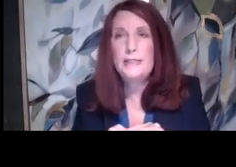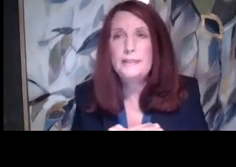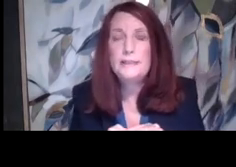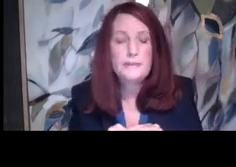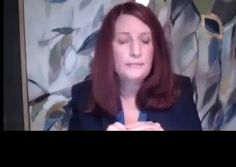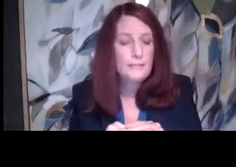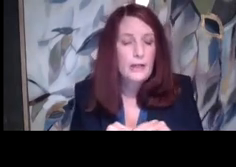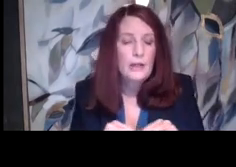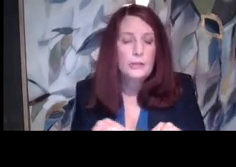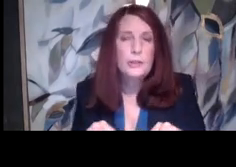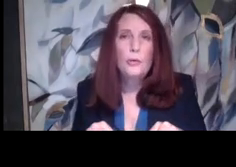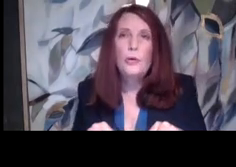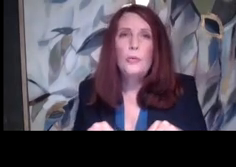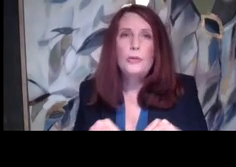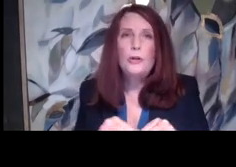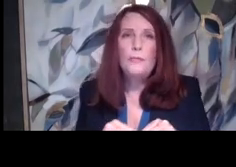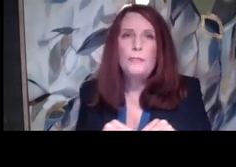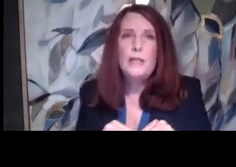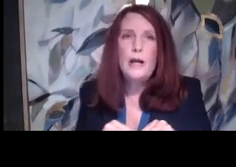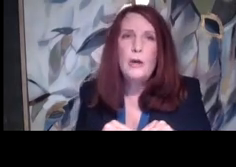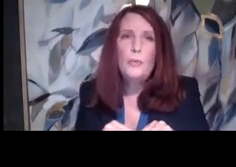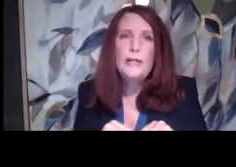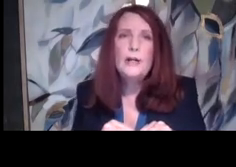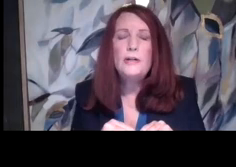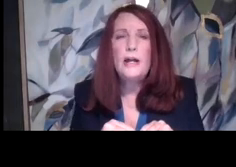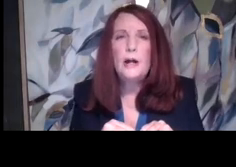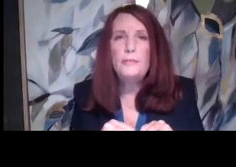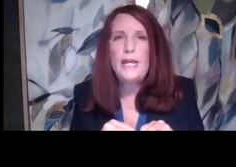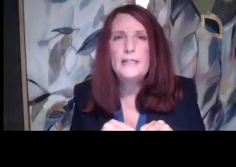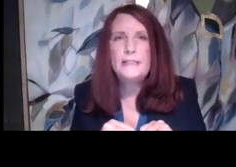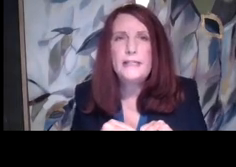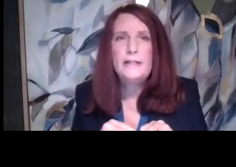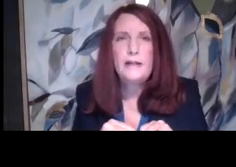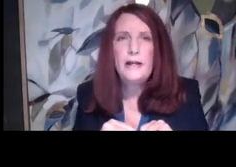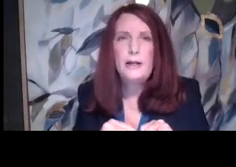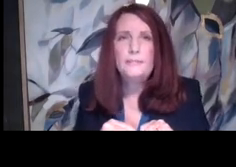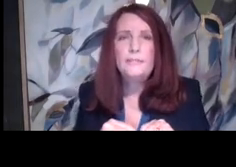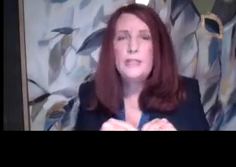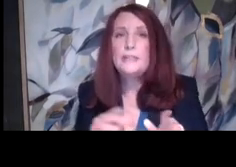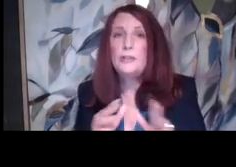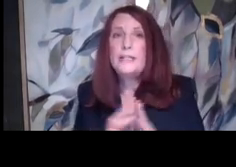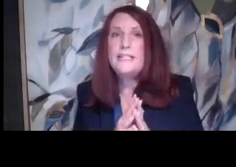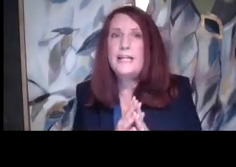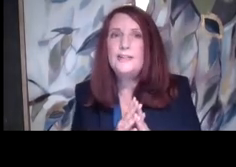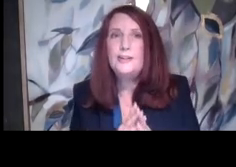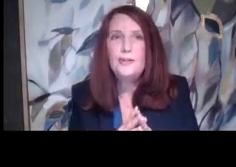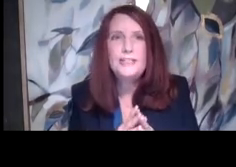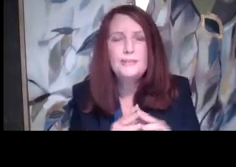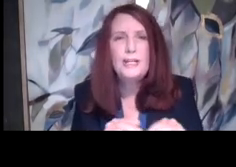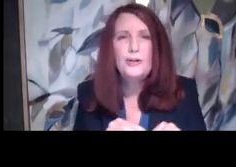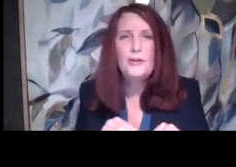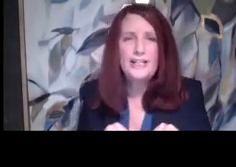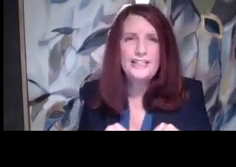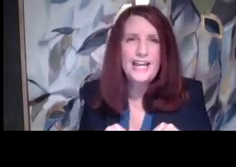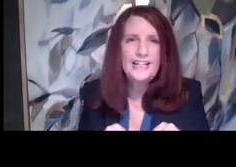bases. So, you know, what are A to Z. Yes, next slide. You